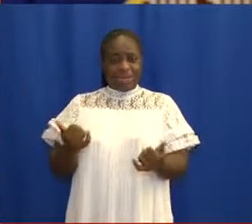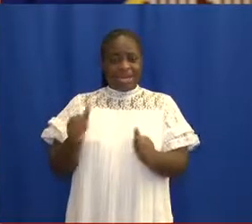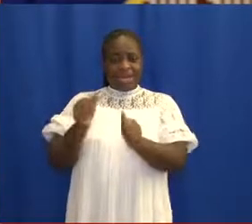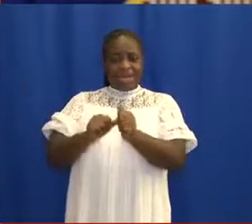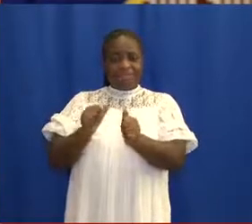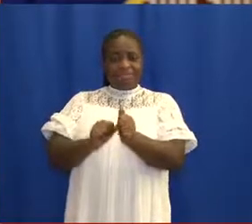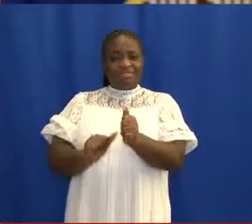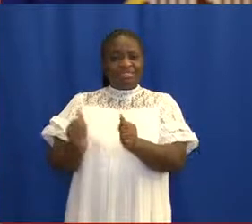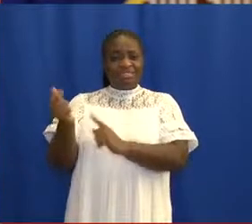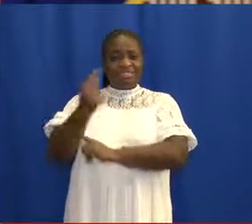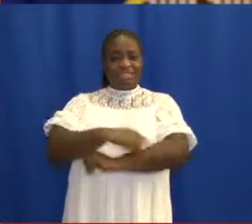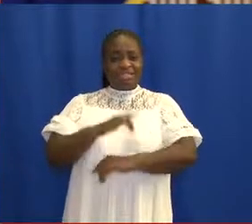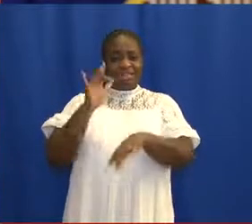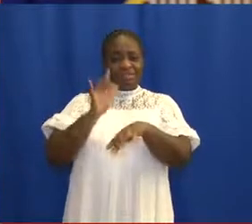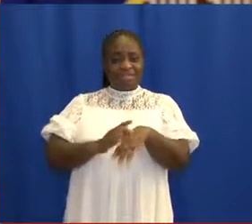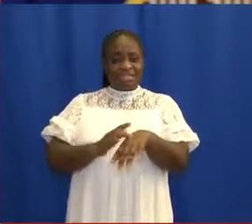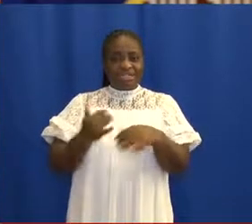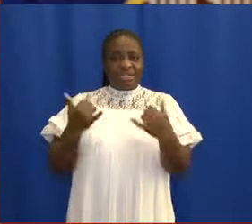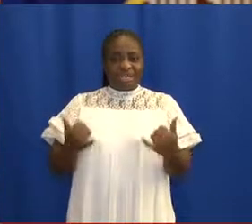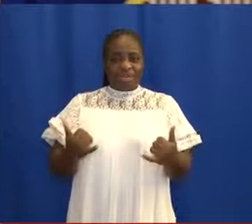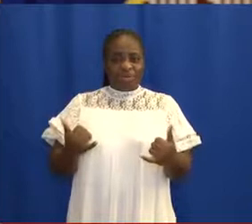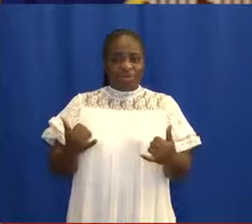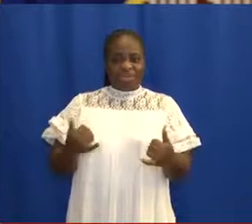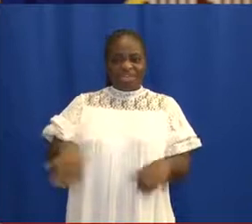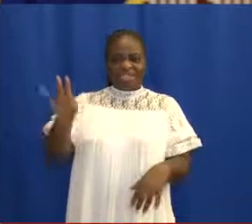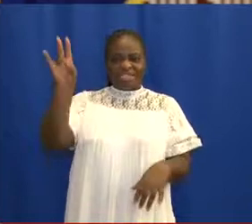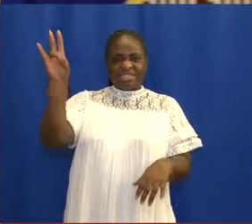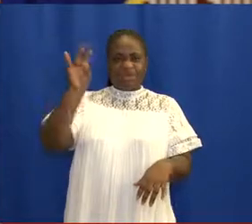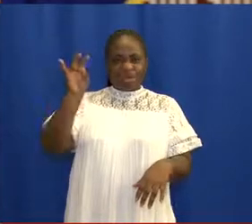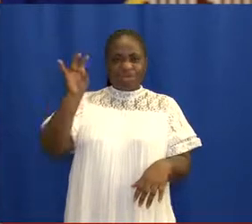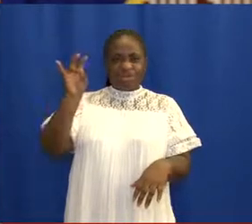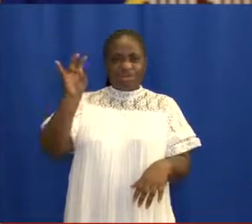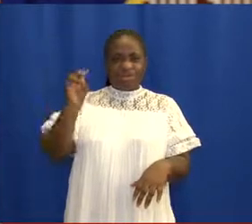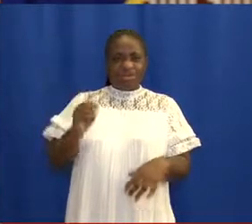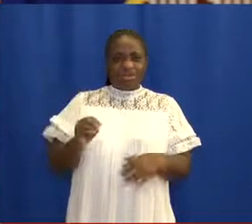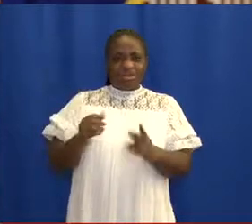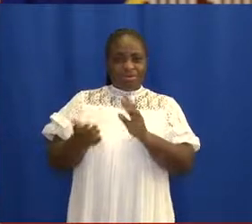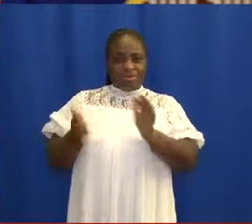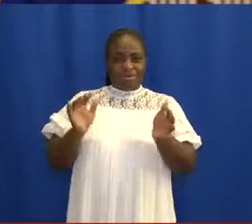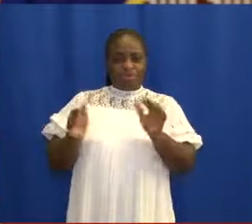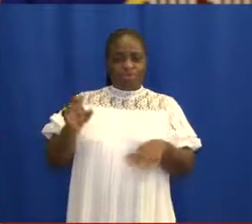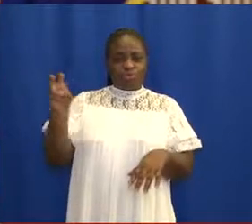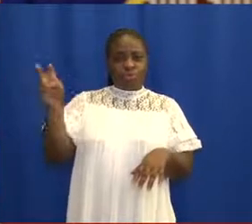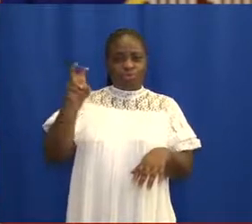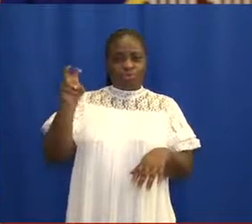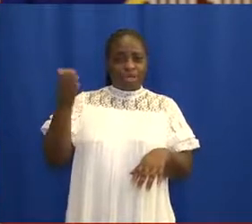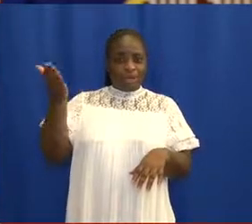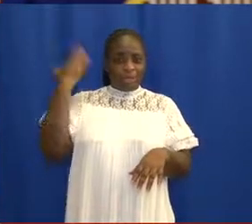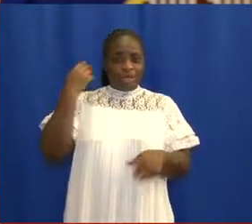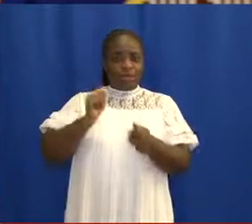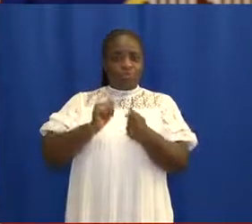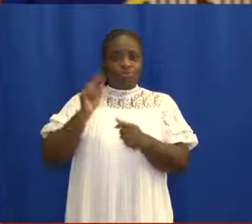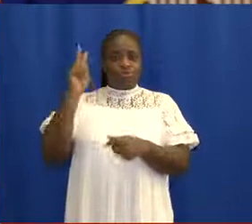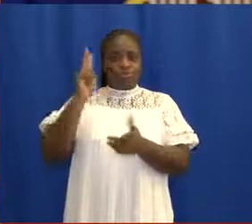rates of infection now stand at 700 compared to 200 two weeks ago.